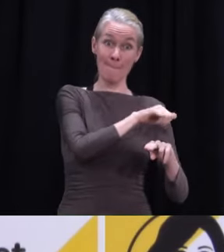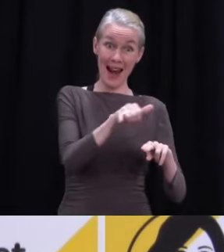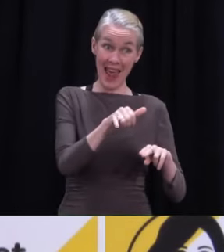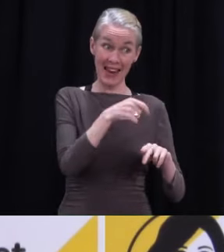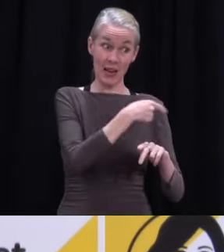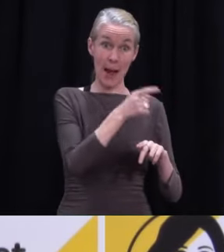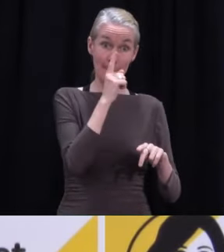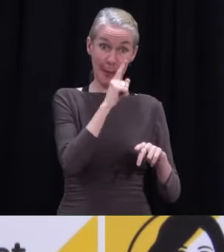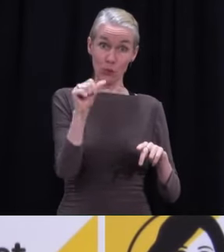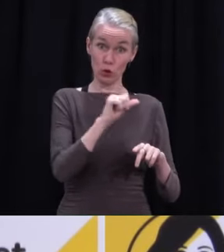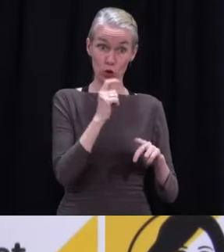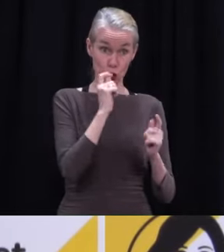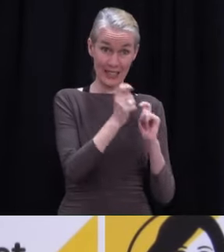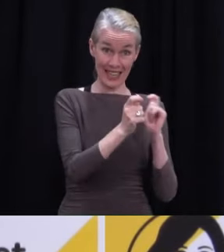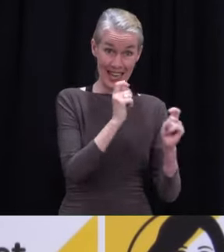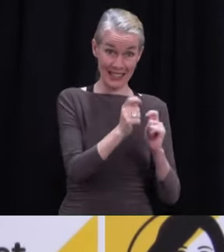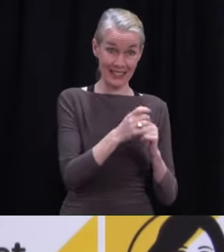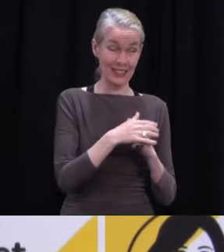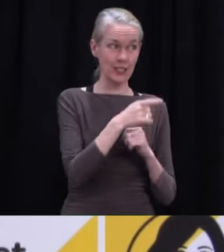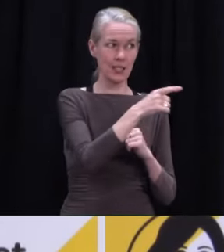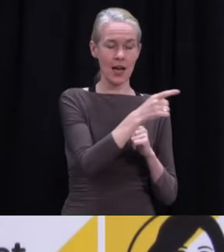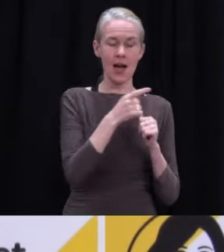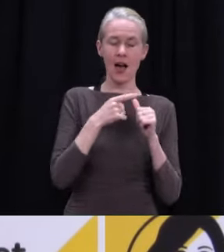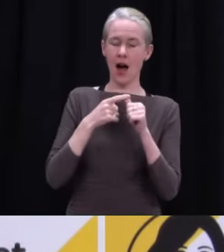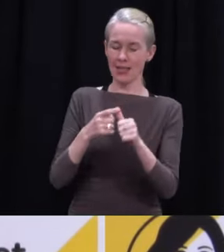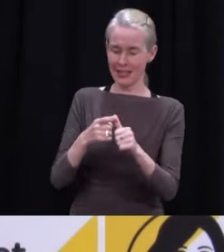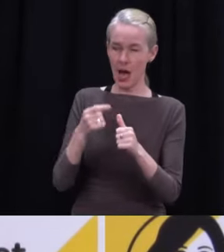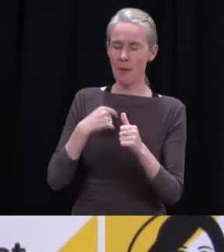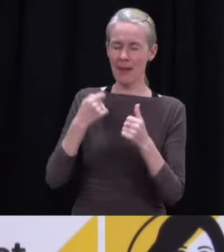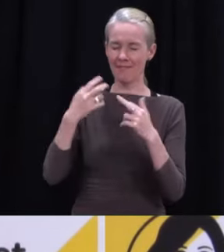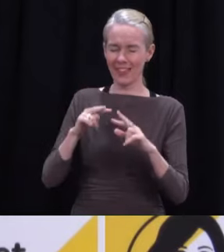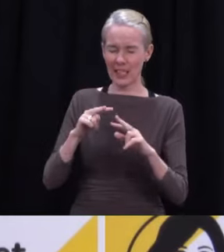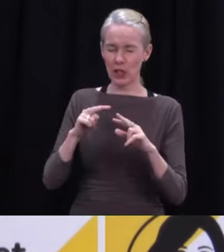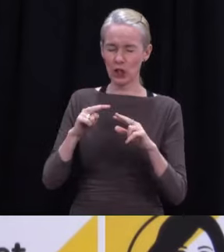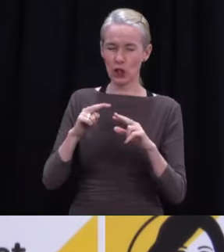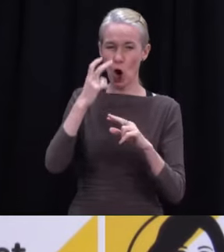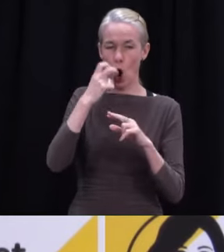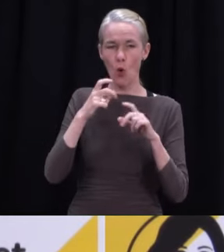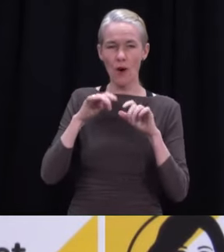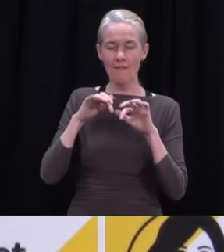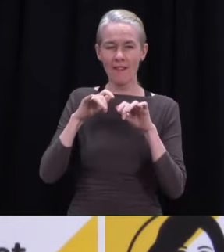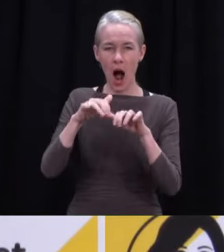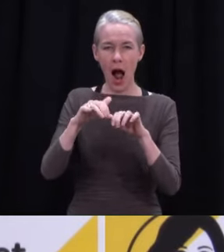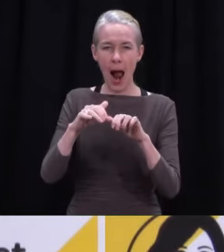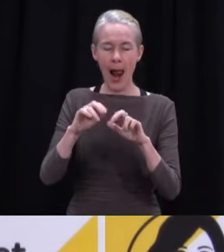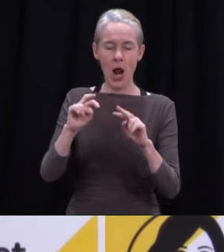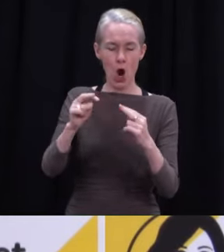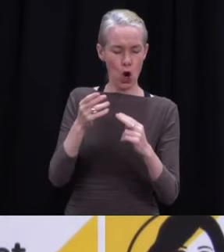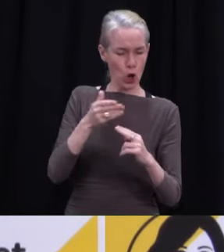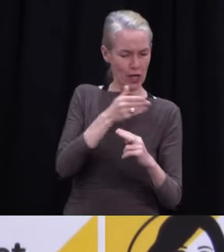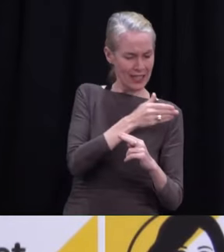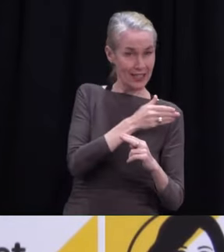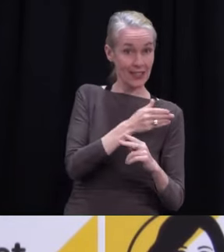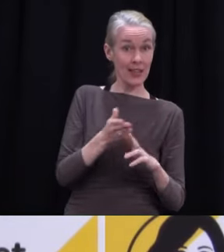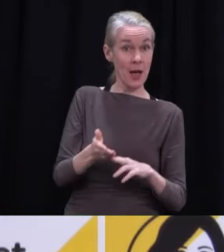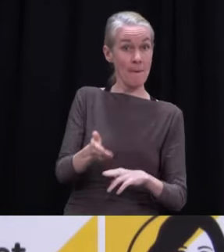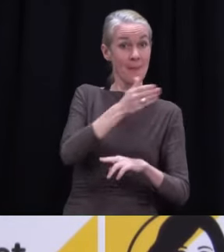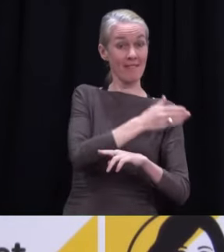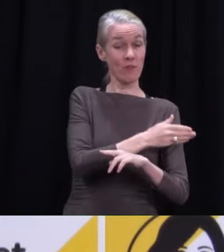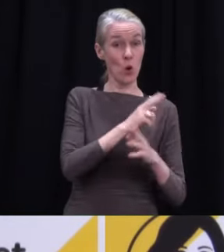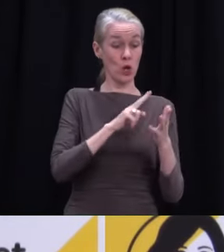assessment my team did, which was on New South Wales and travel back from all other states in Australia at that point in time.